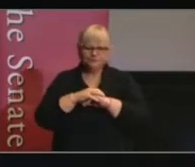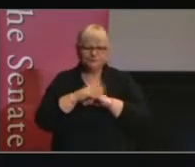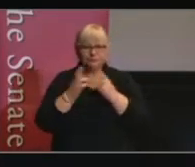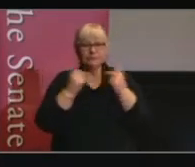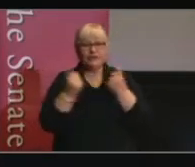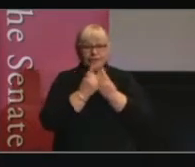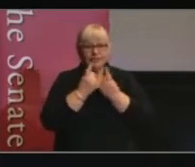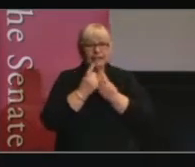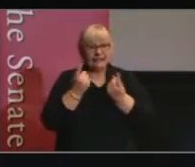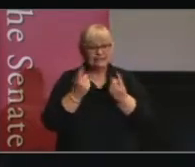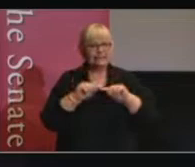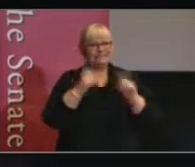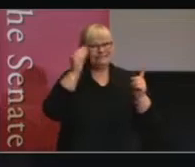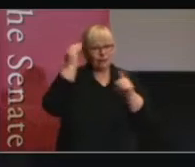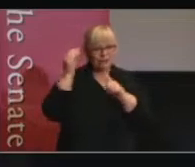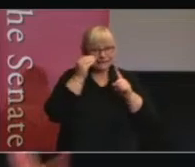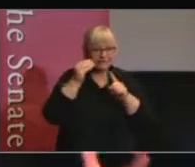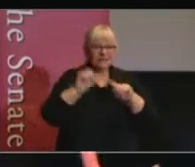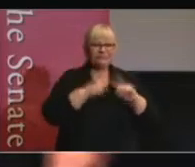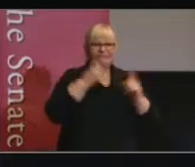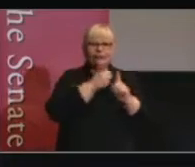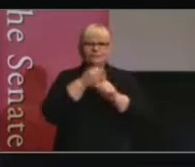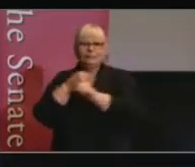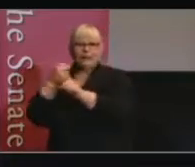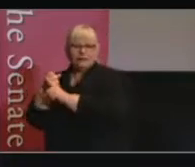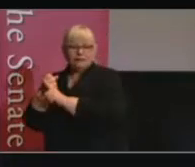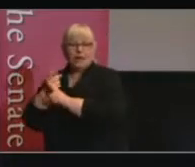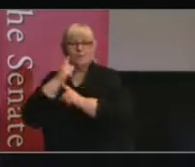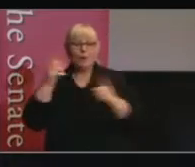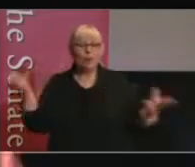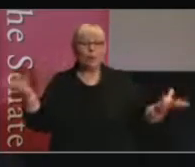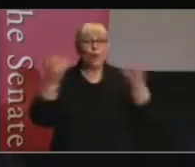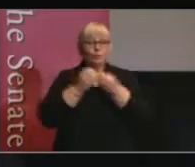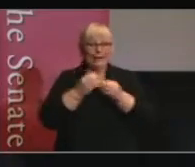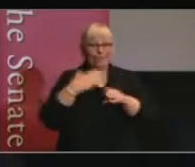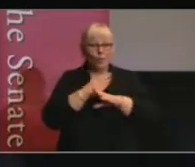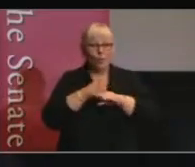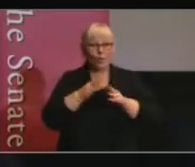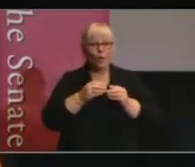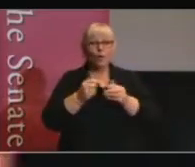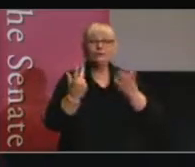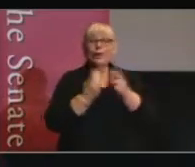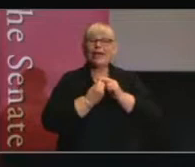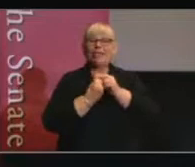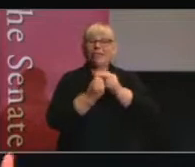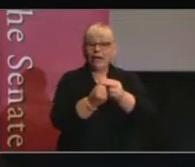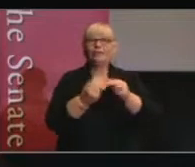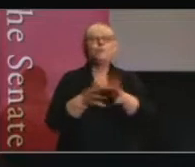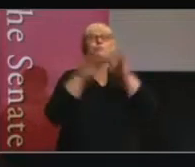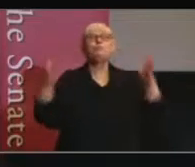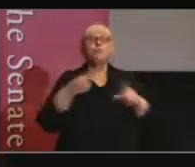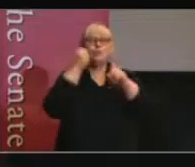different committees in the system have different impacts, but it's when they work together that we see the best impact. So this to me